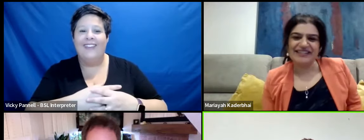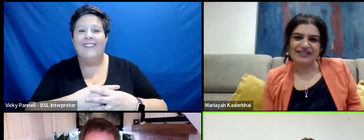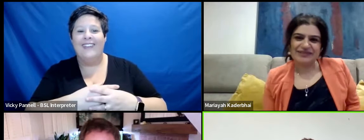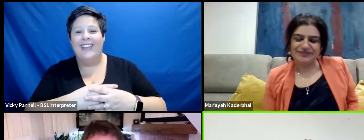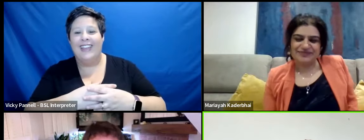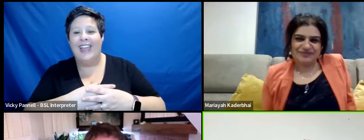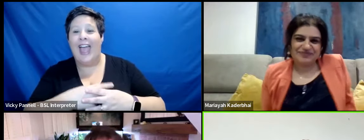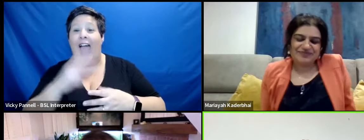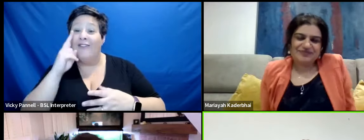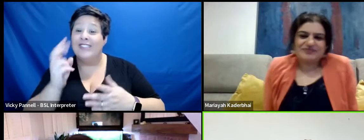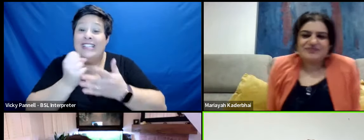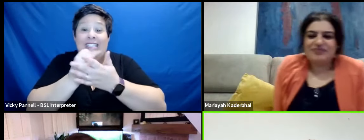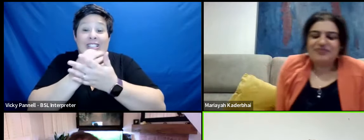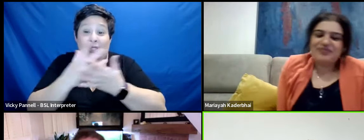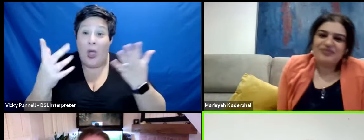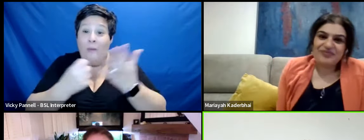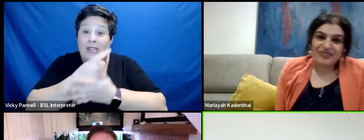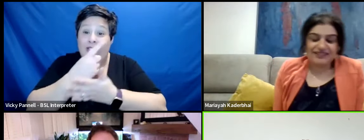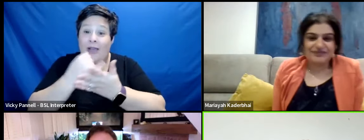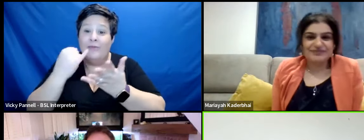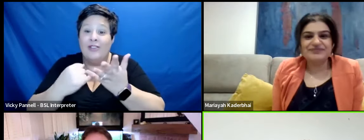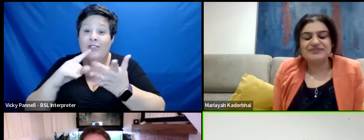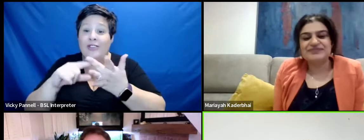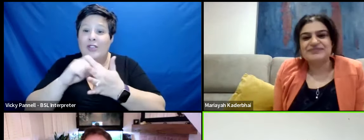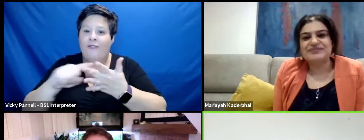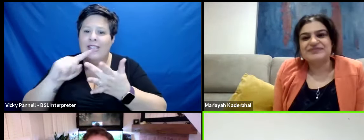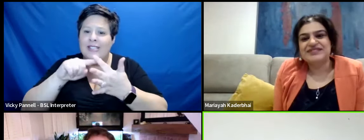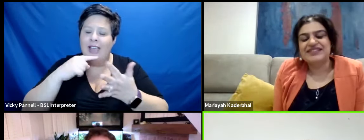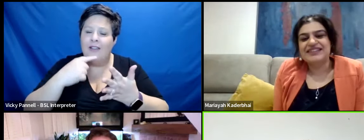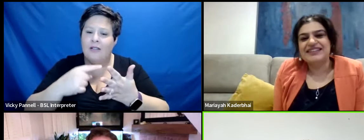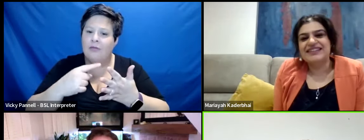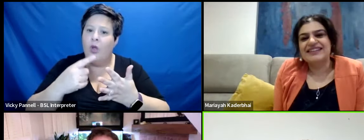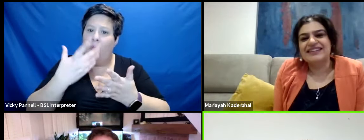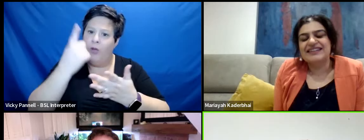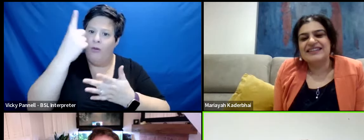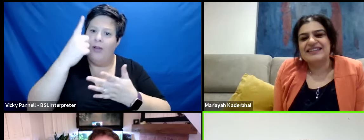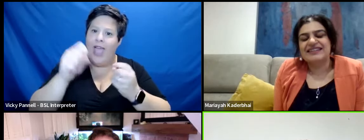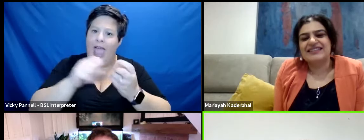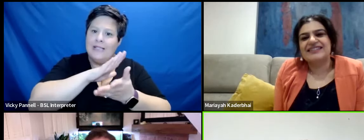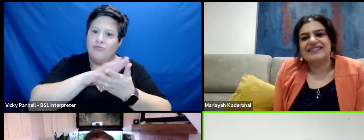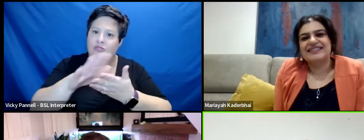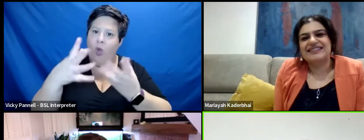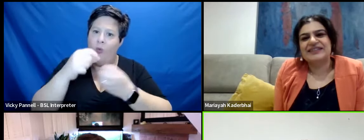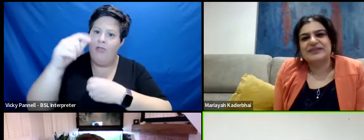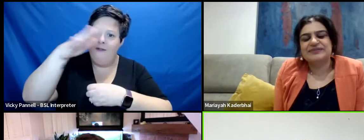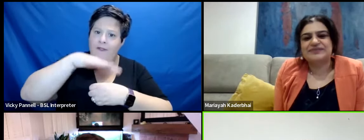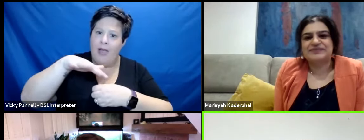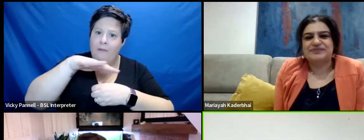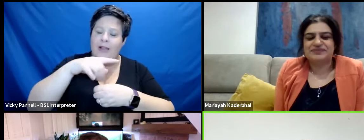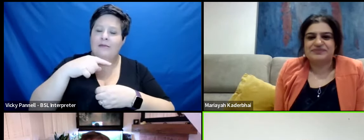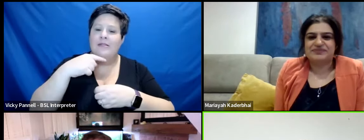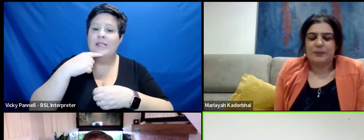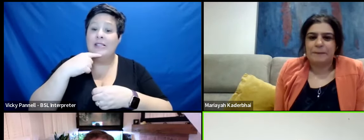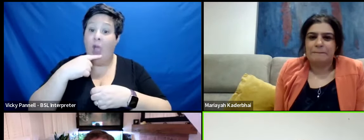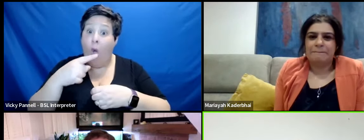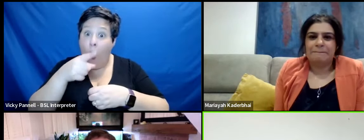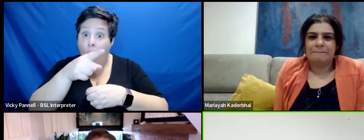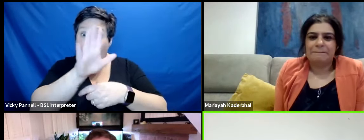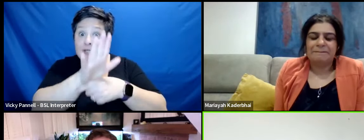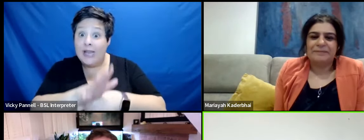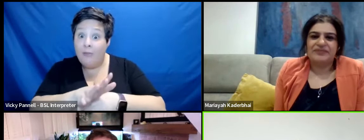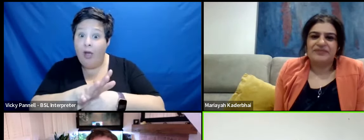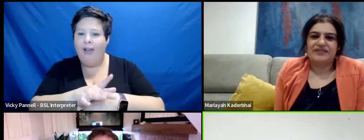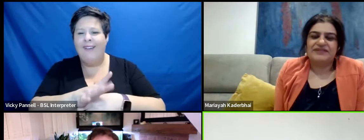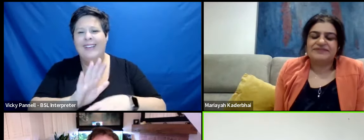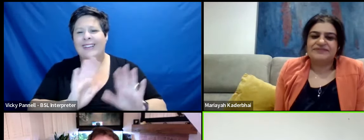and I've seen it so many times Sophie said oh it's we were up in Edinburgh with her family there and she's playing at the cinema I